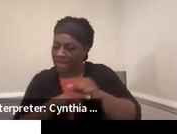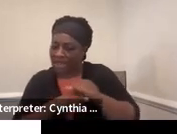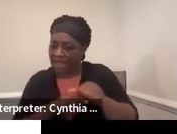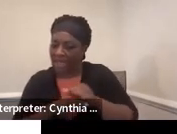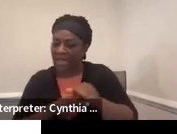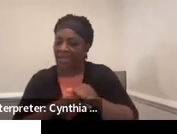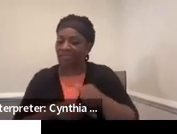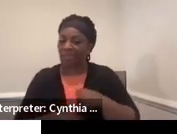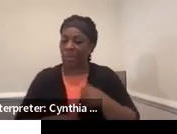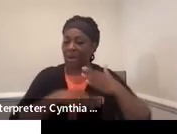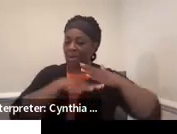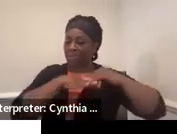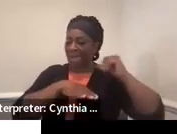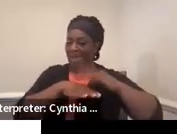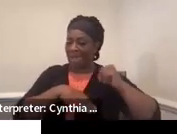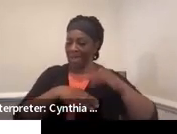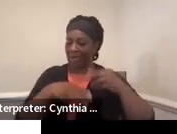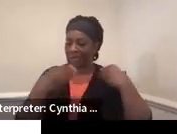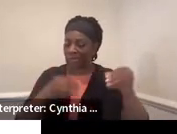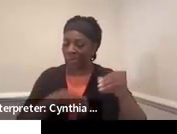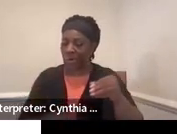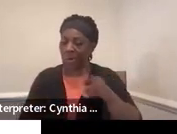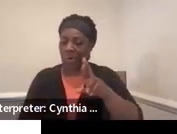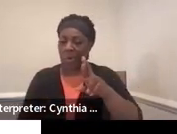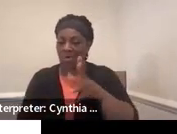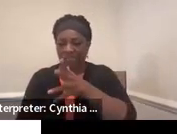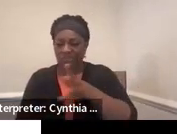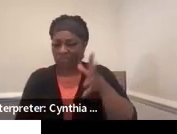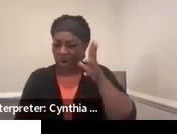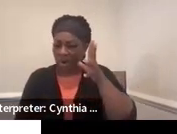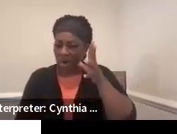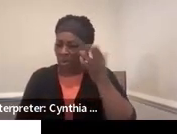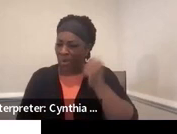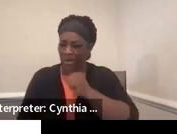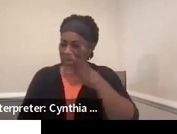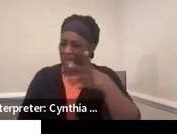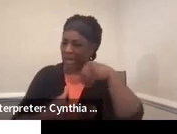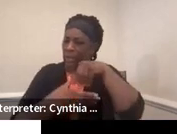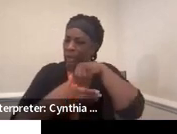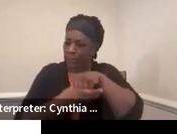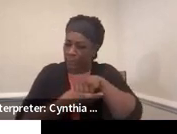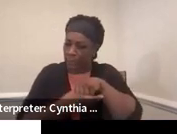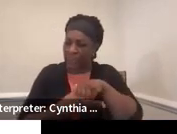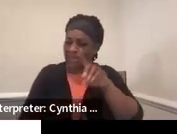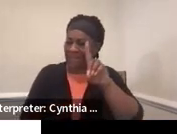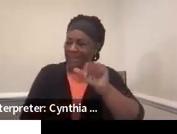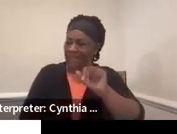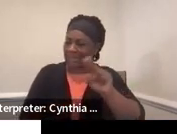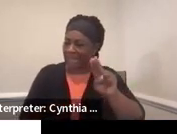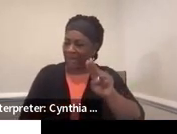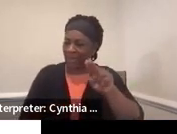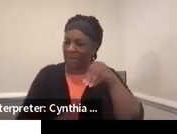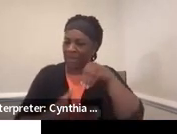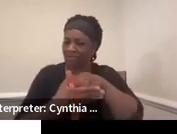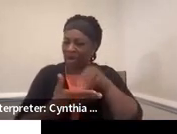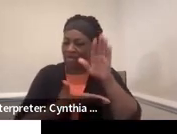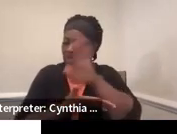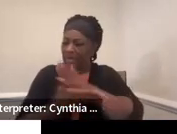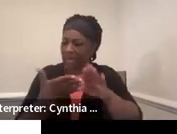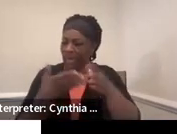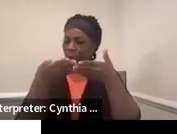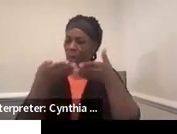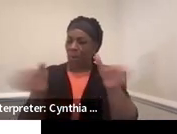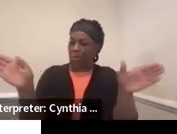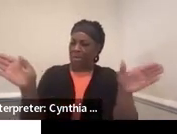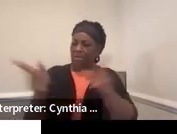name that Dan will attend Colby College? Because we encourage you to be generically